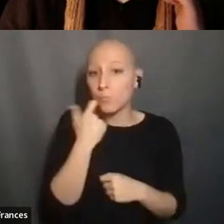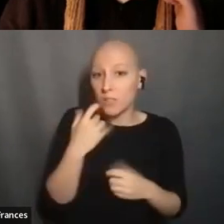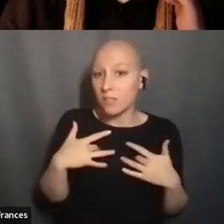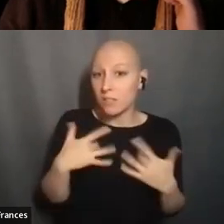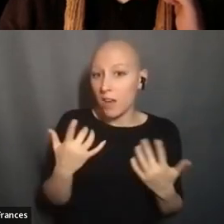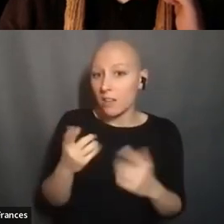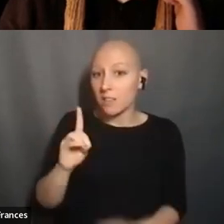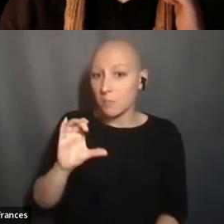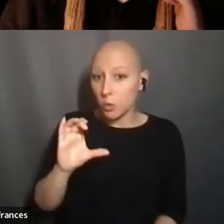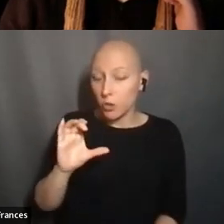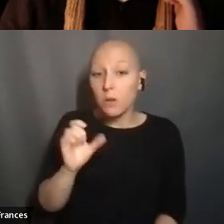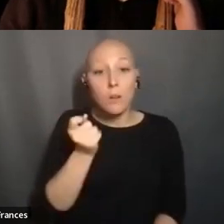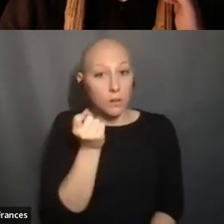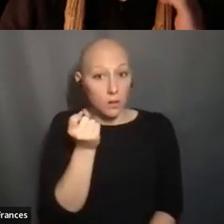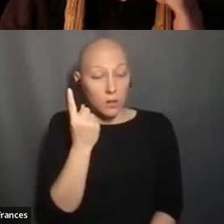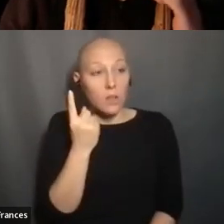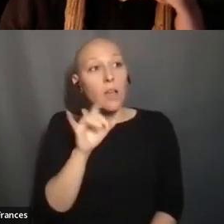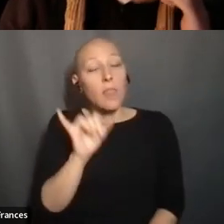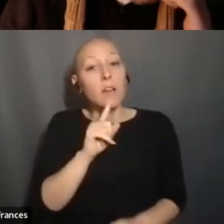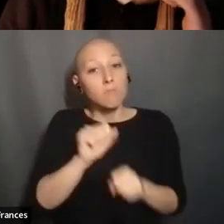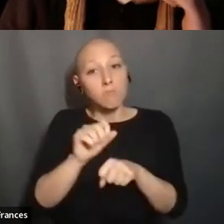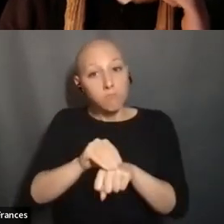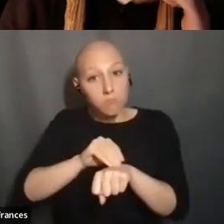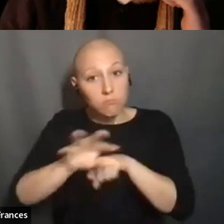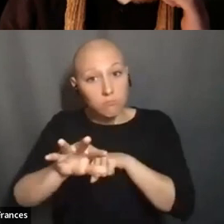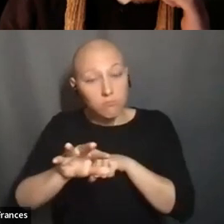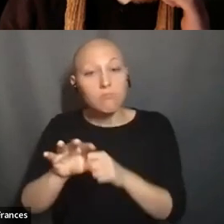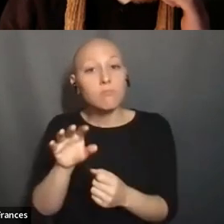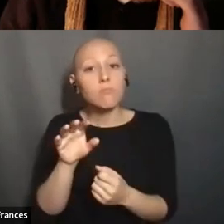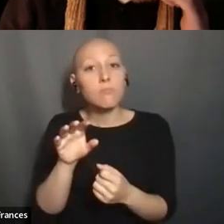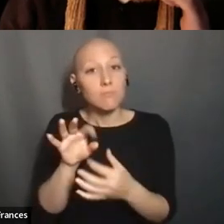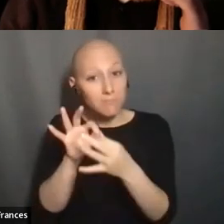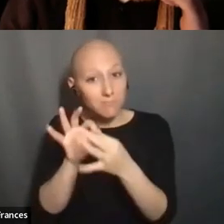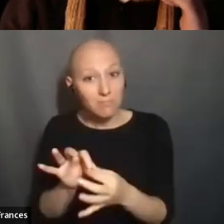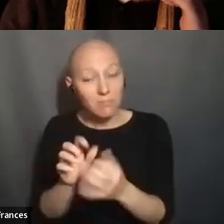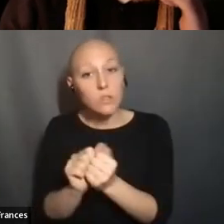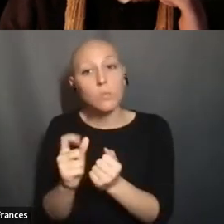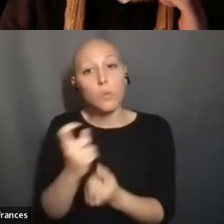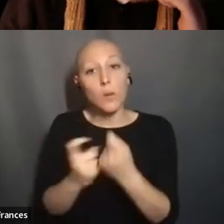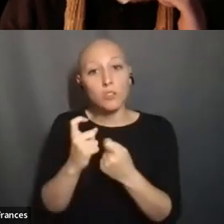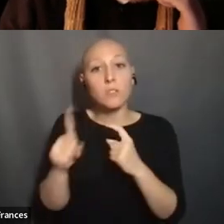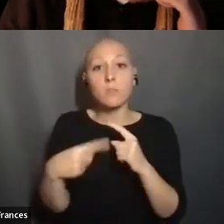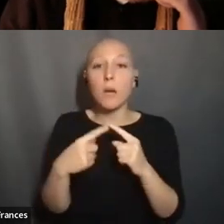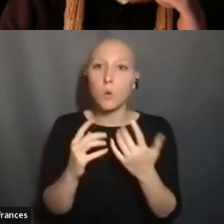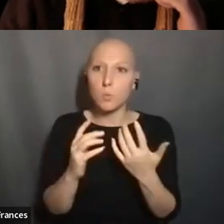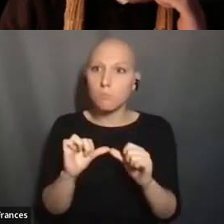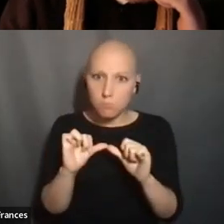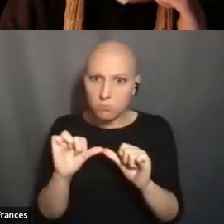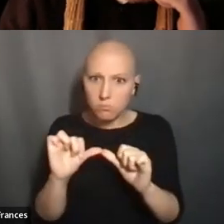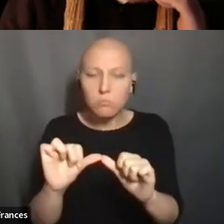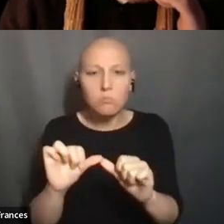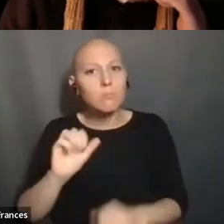THAT ACTUALLY CONNECTS EFFECTIVELY TO THESE QUESTIONS ABOUT THE CONTINUOUS